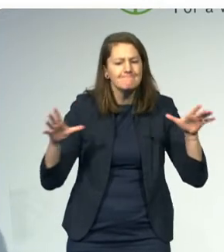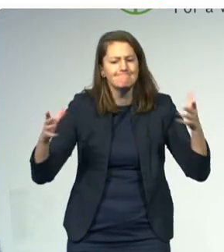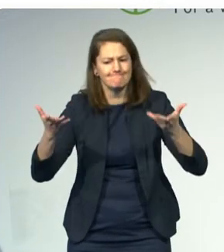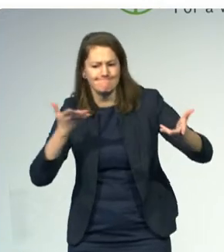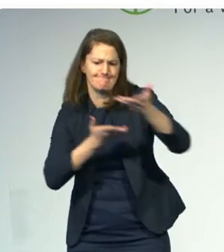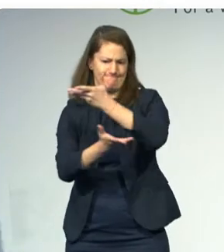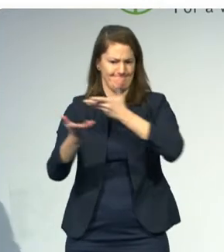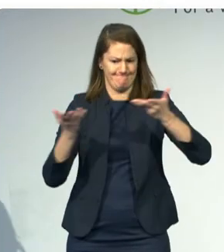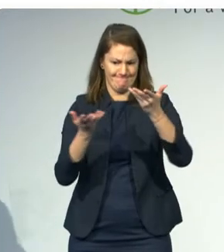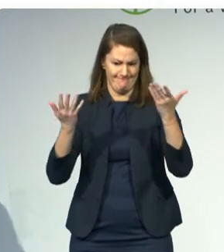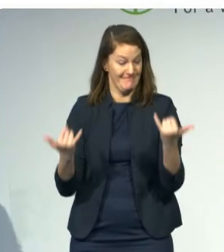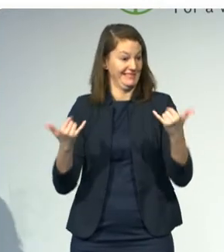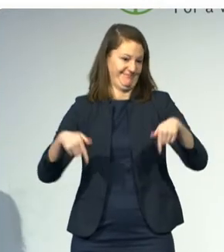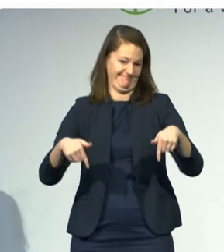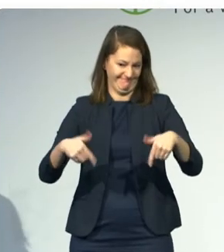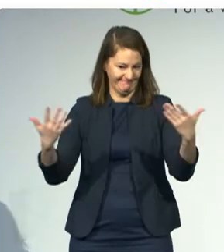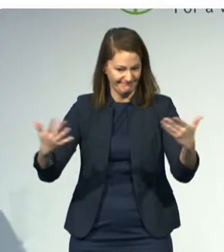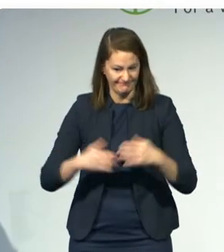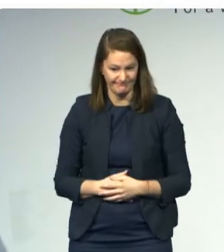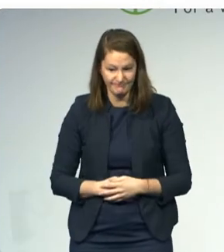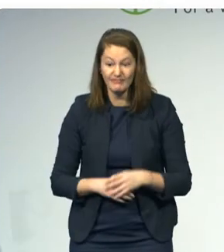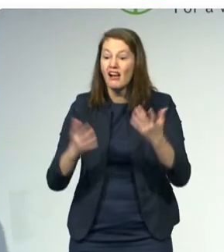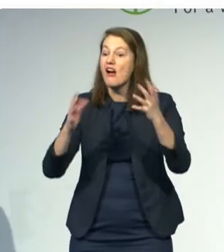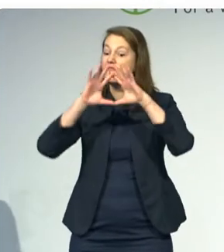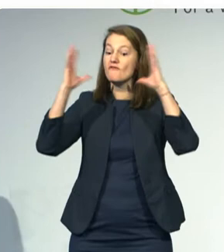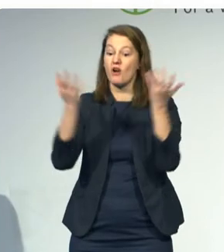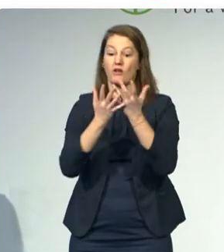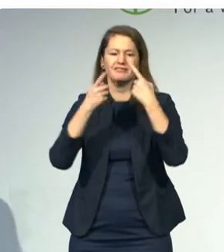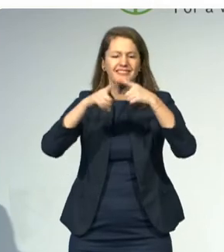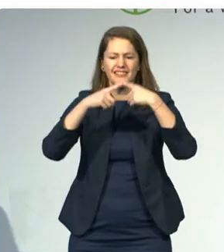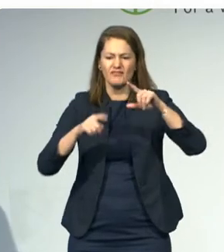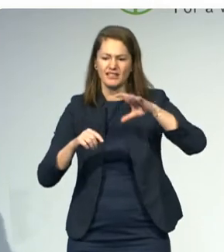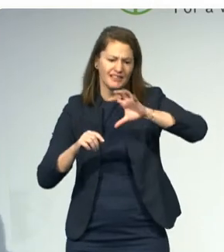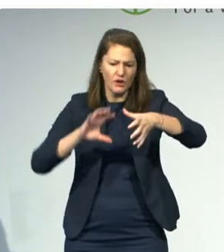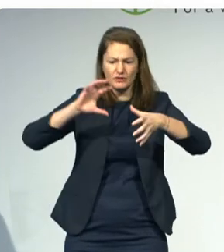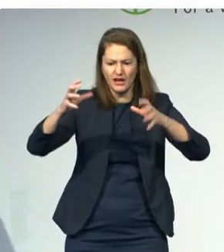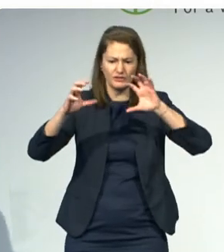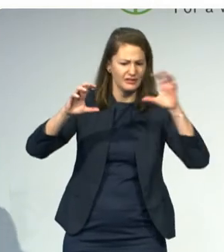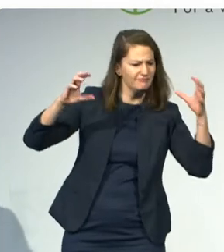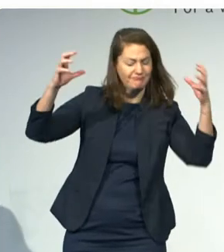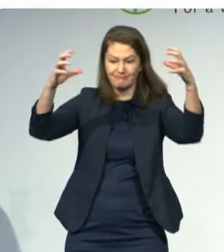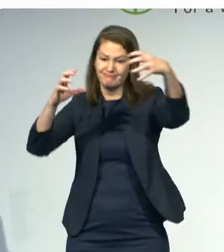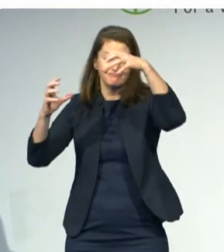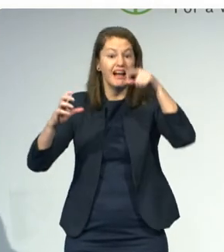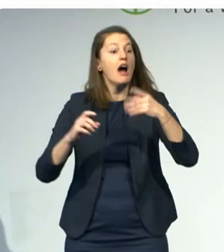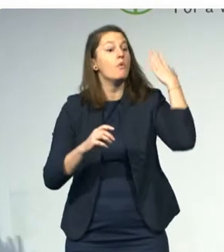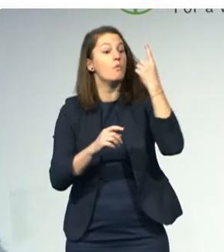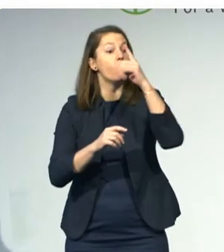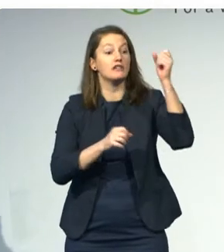is not where we were 100 years ago. But neither is it where it should be.